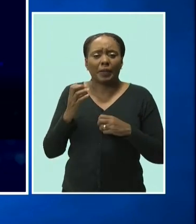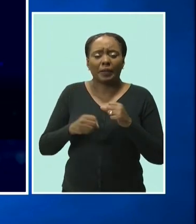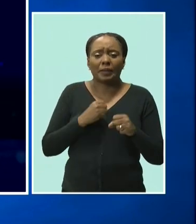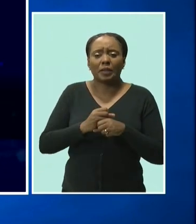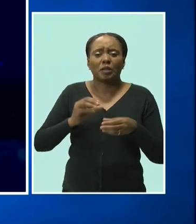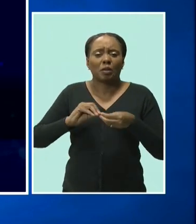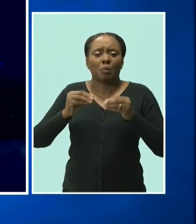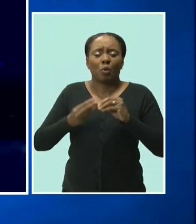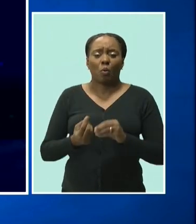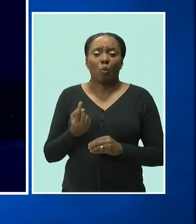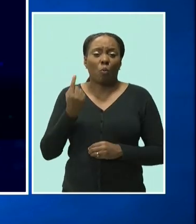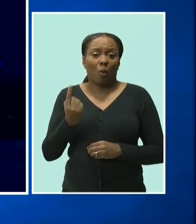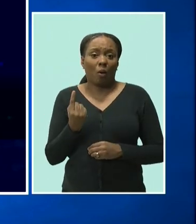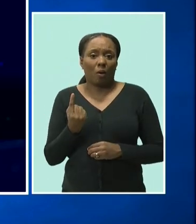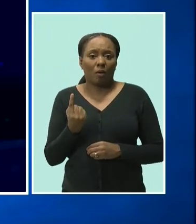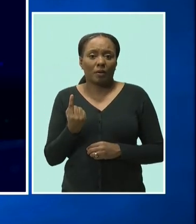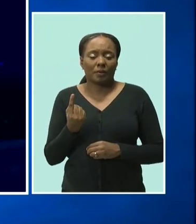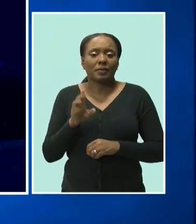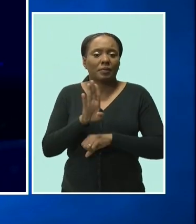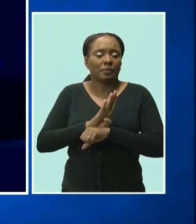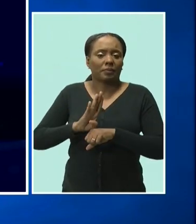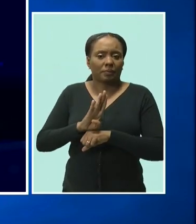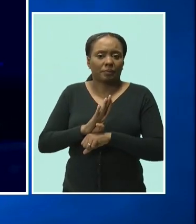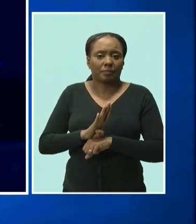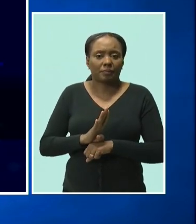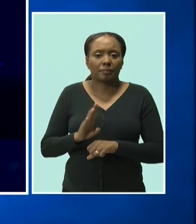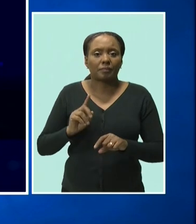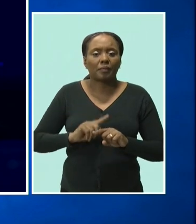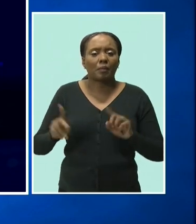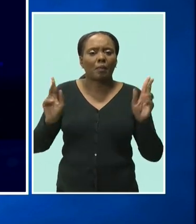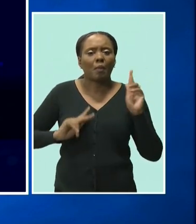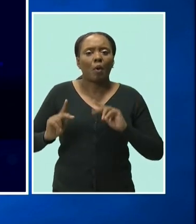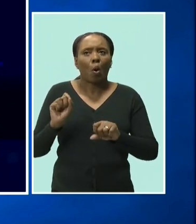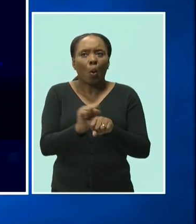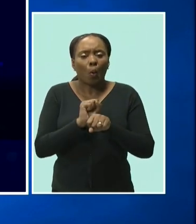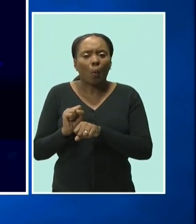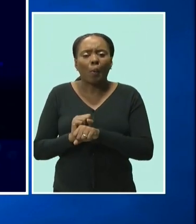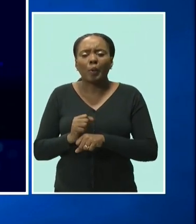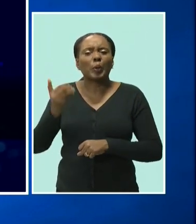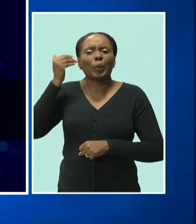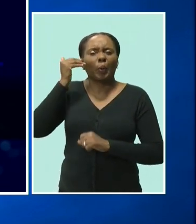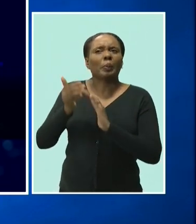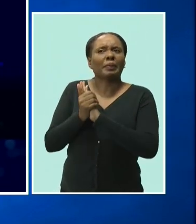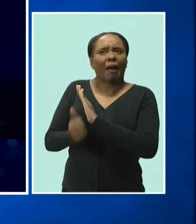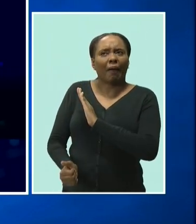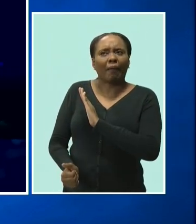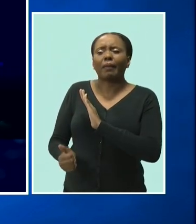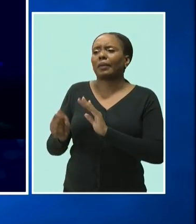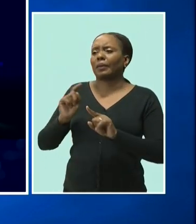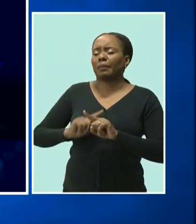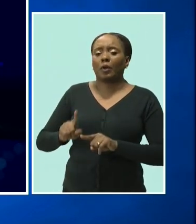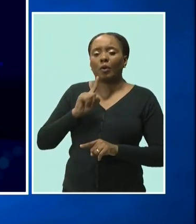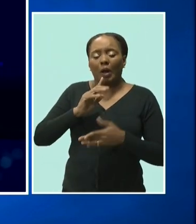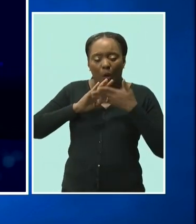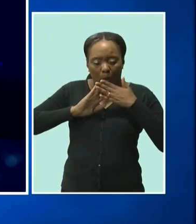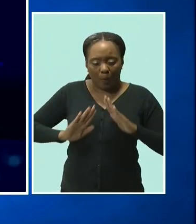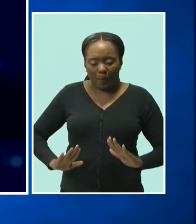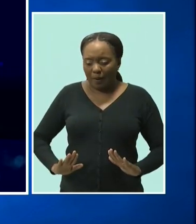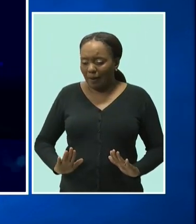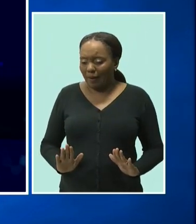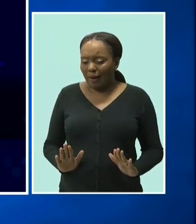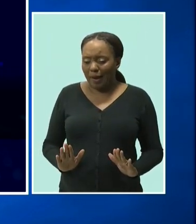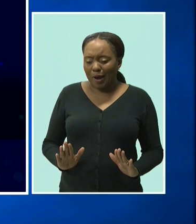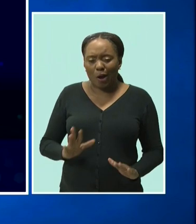in the country. But also, for those who worked with him, knew not only of his talent, but of Warren's quiet and unassuming